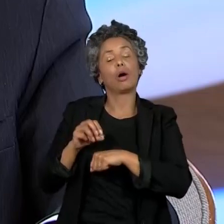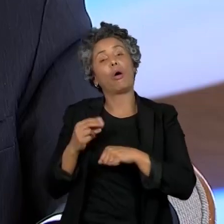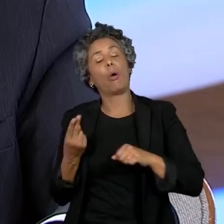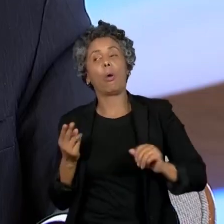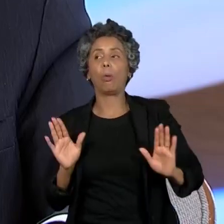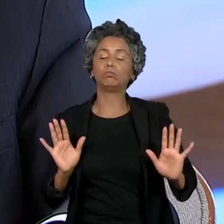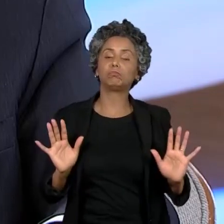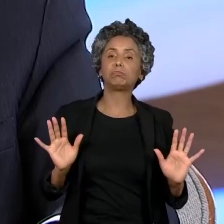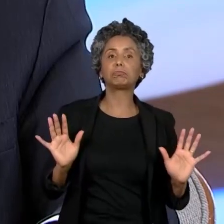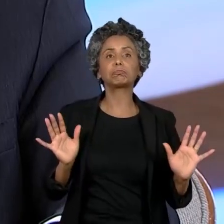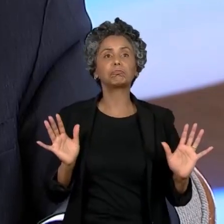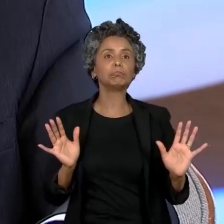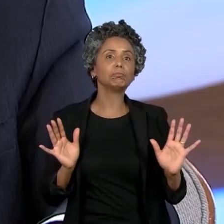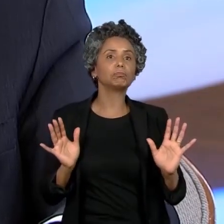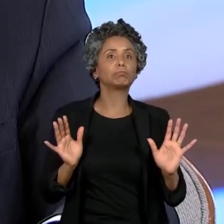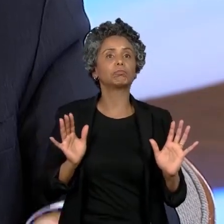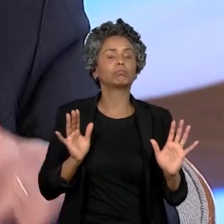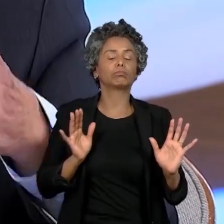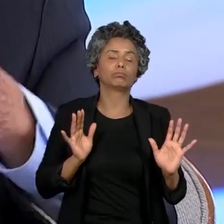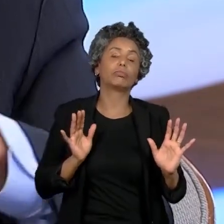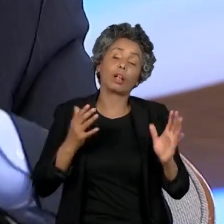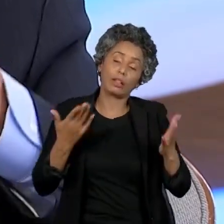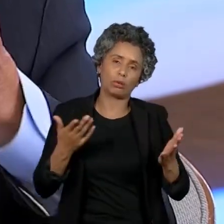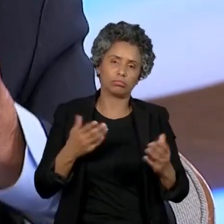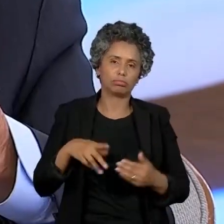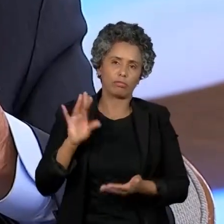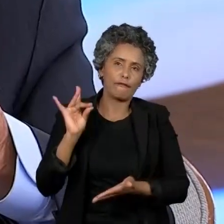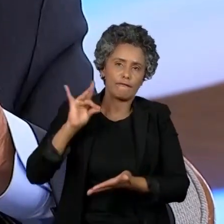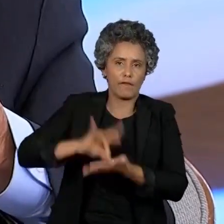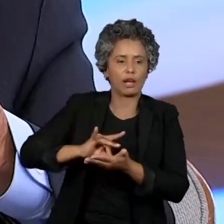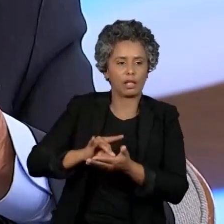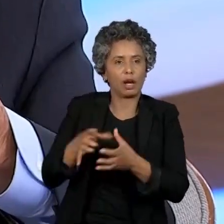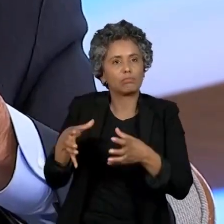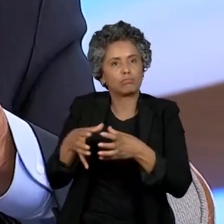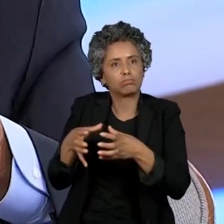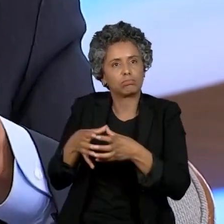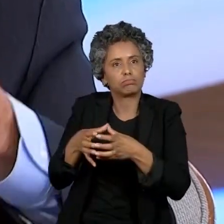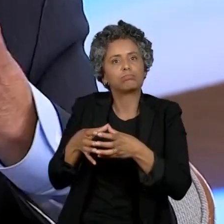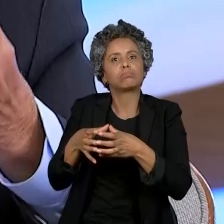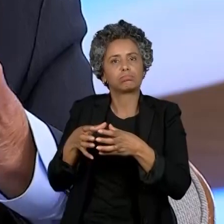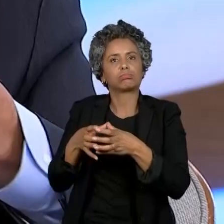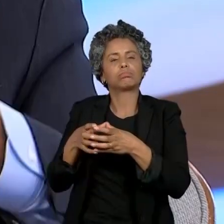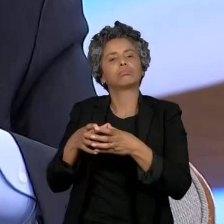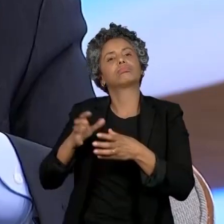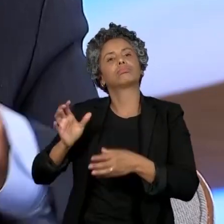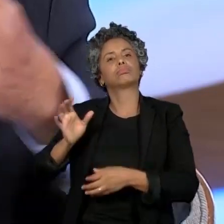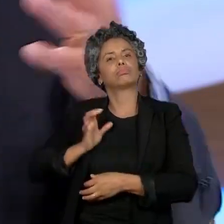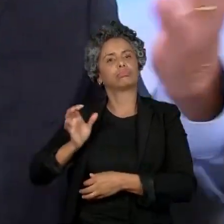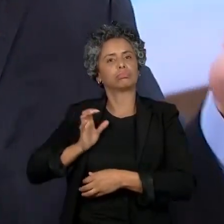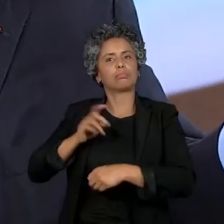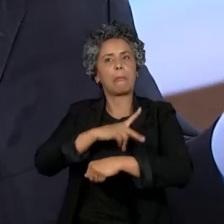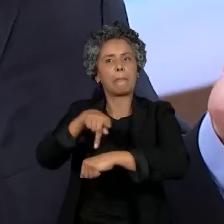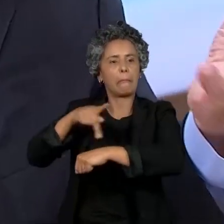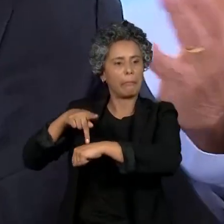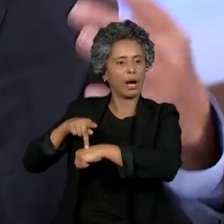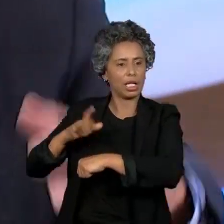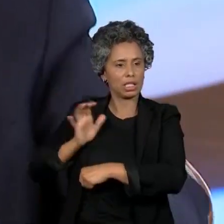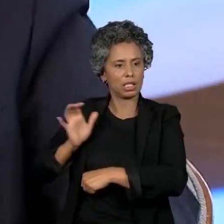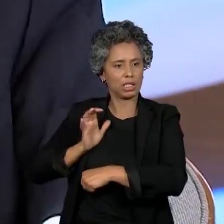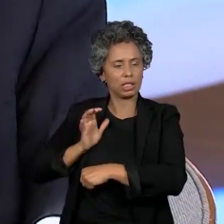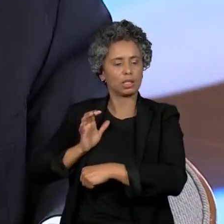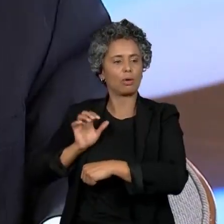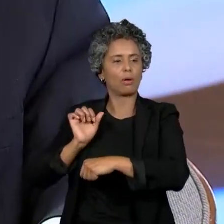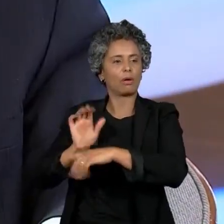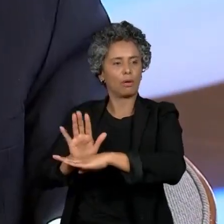And while it's true that the BRICS, in total, is a larger economy than the advanced countries,